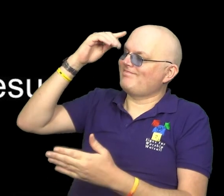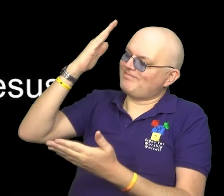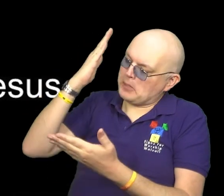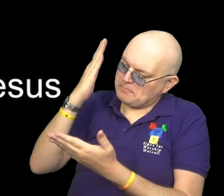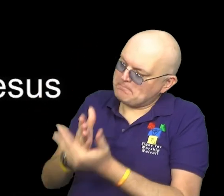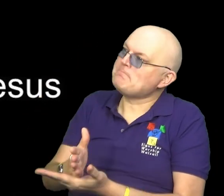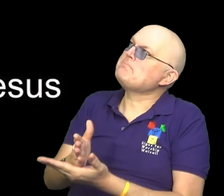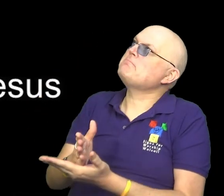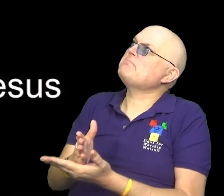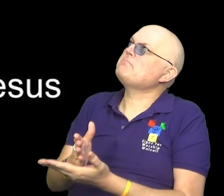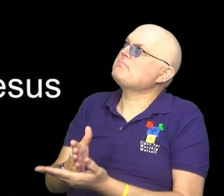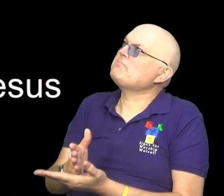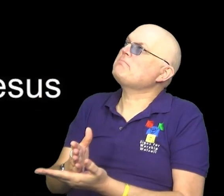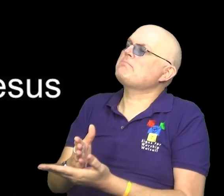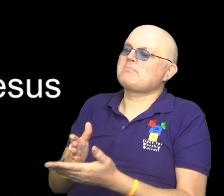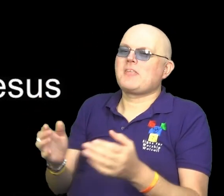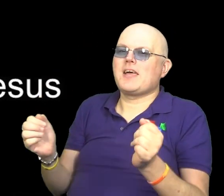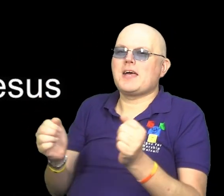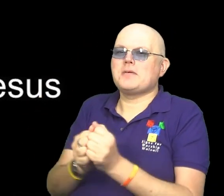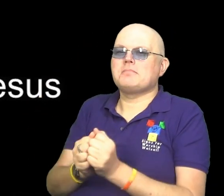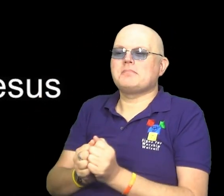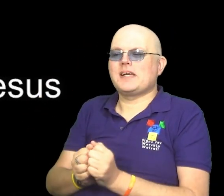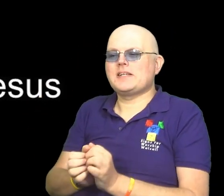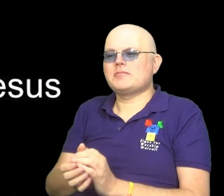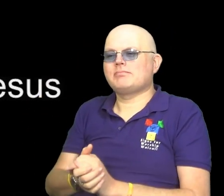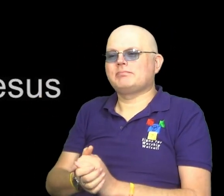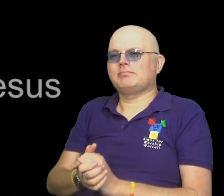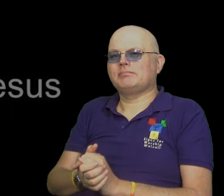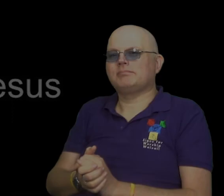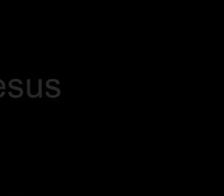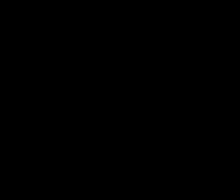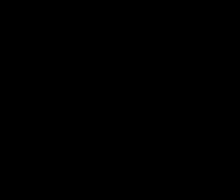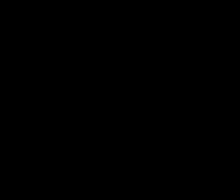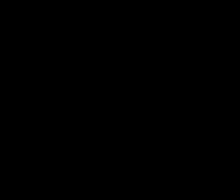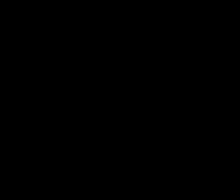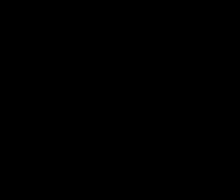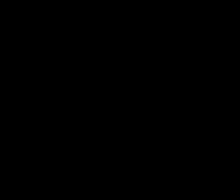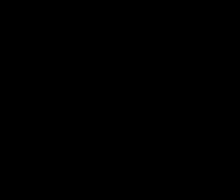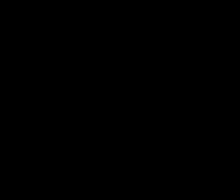Holy Spirit, our God three in